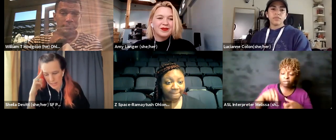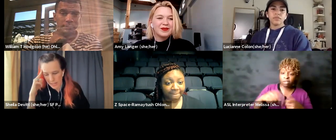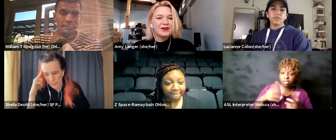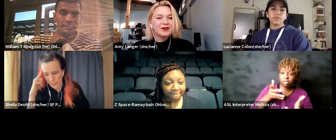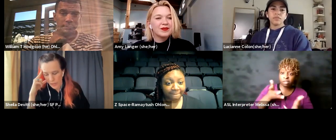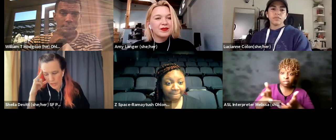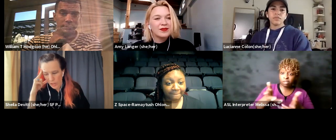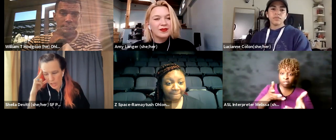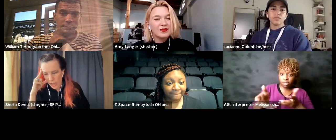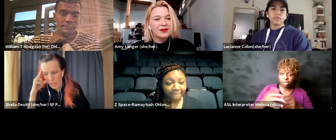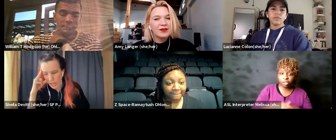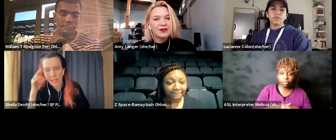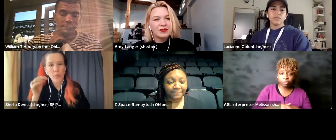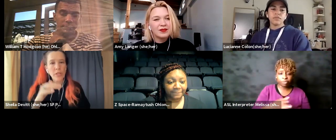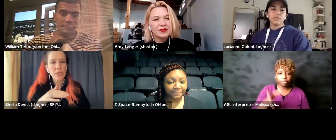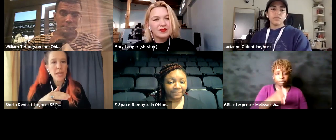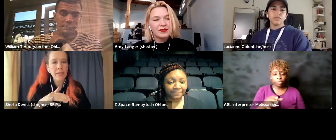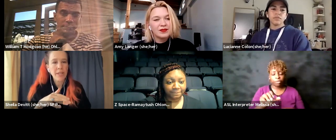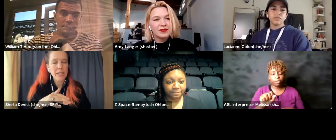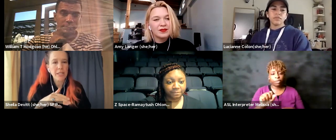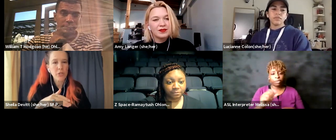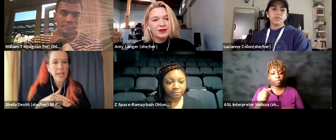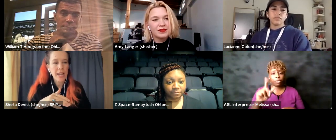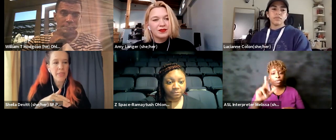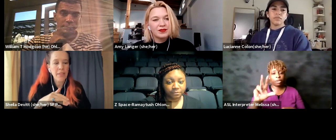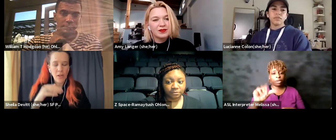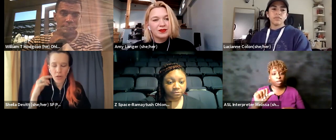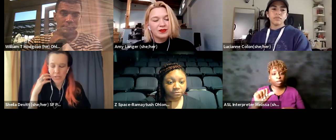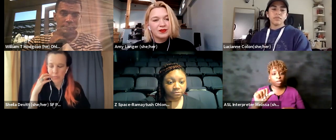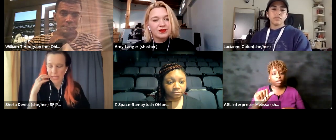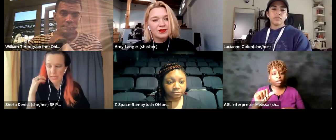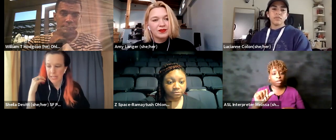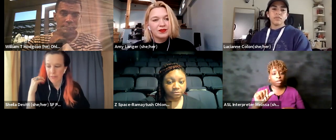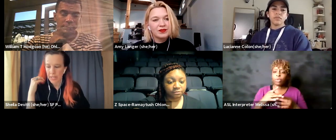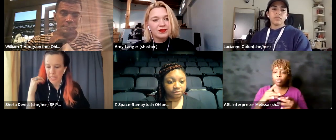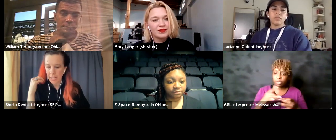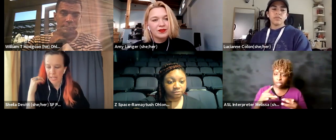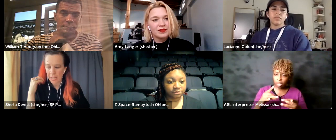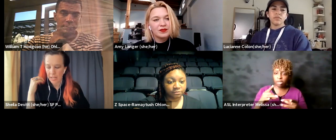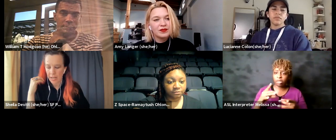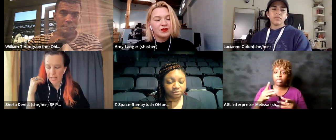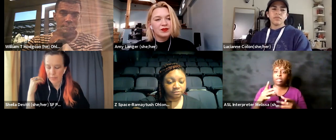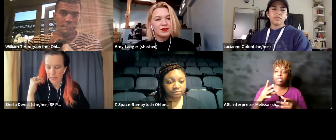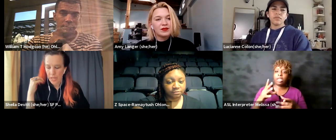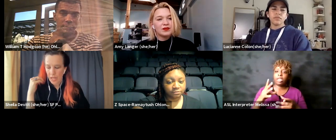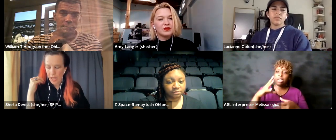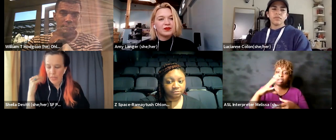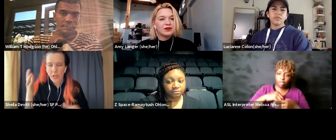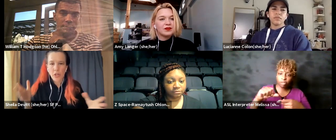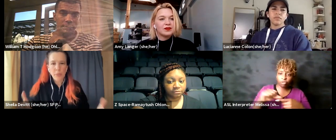is um uh when you say invest in training i think that also means investing in um